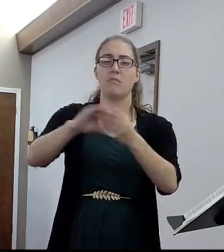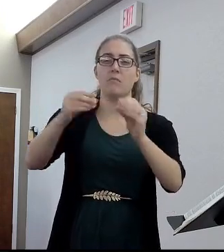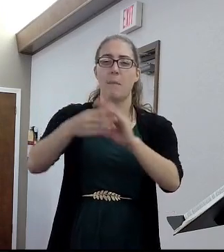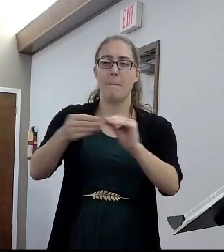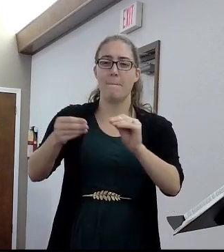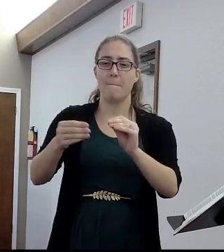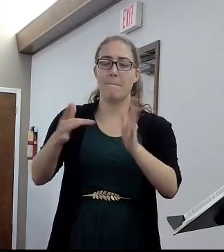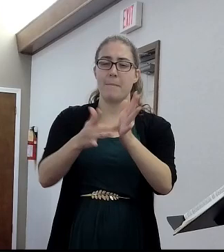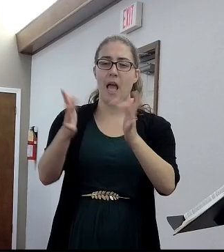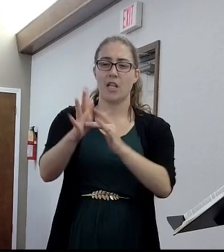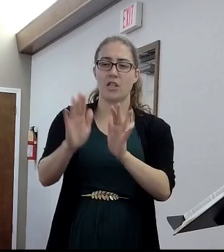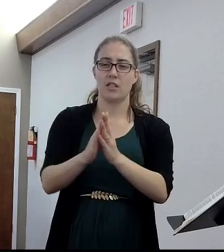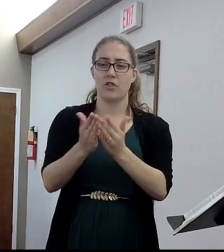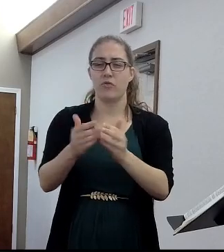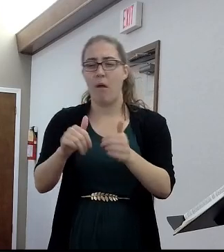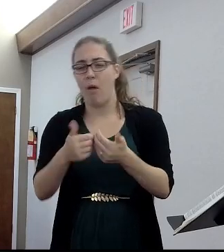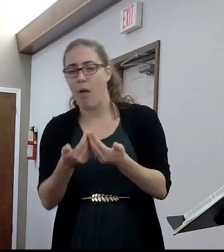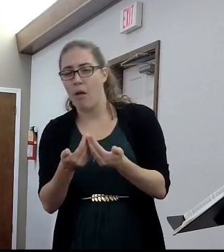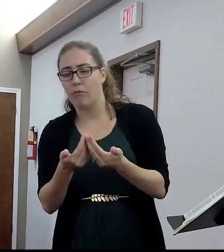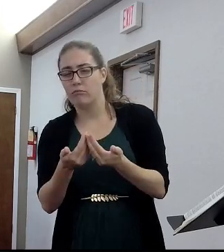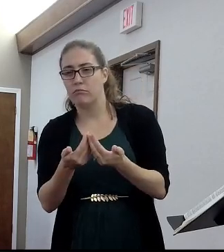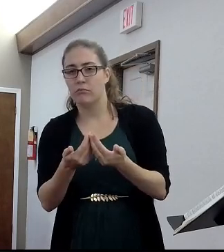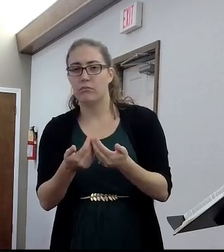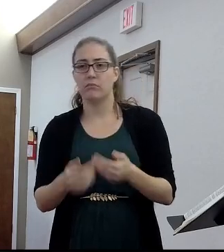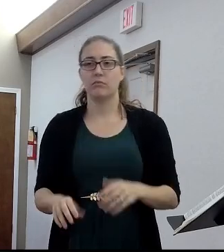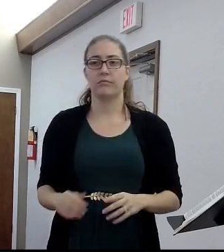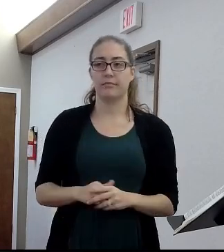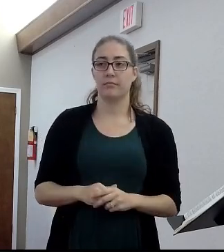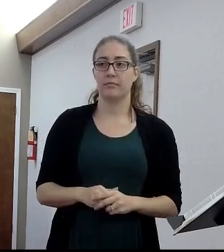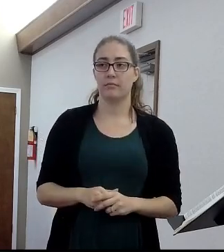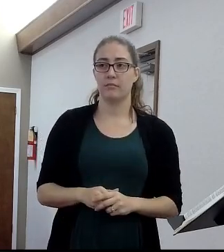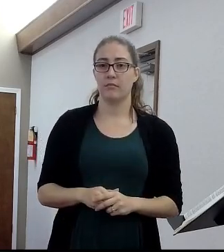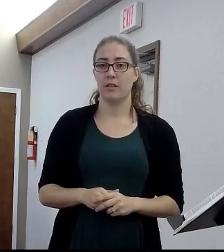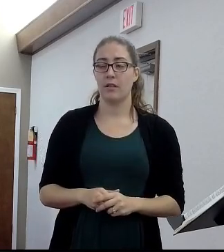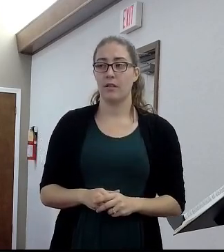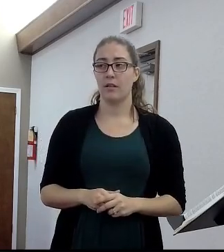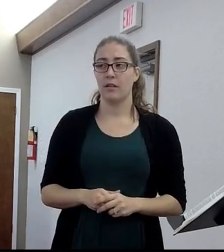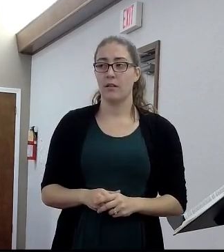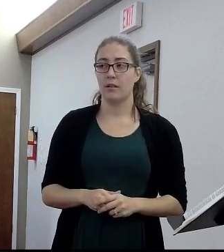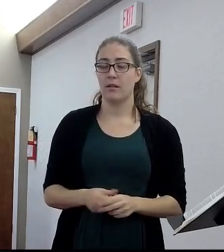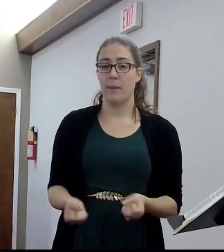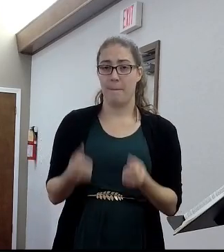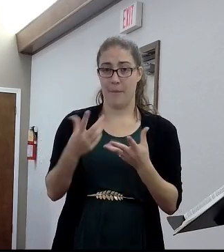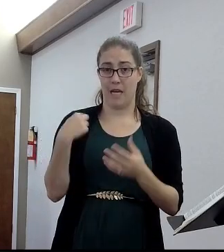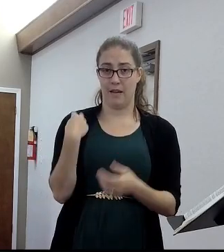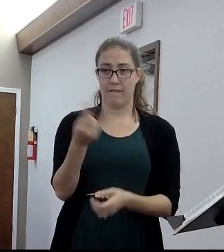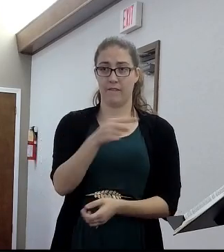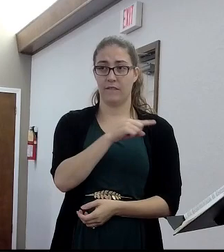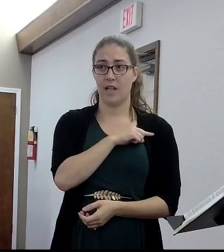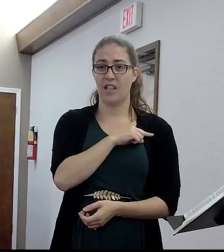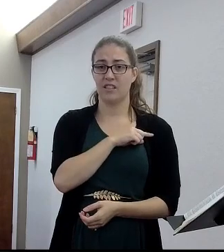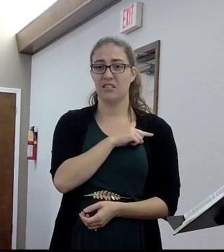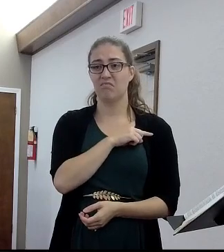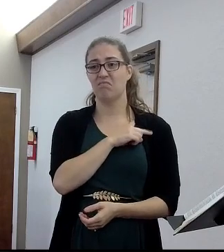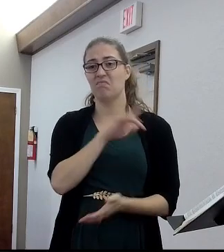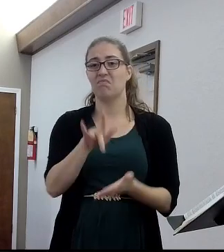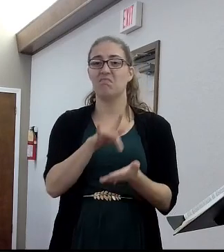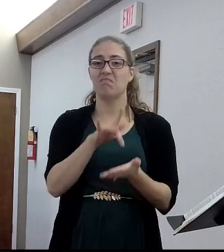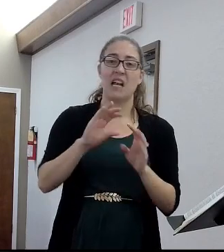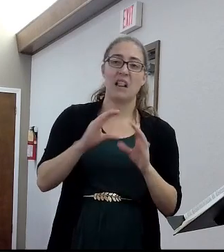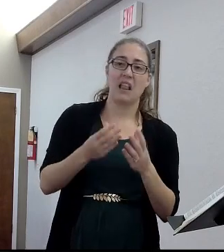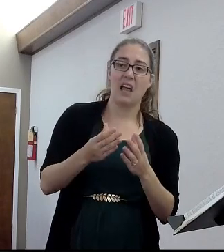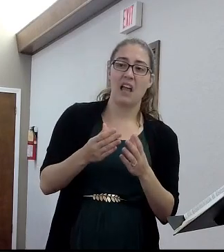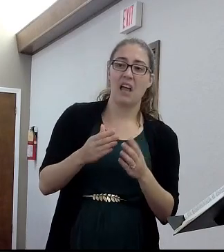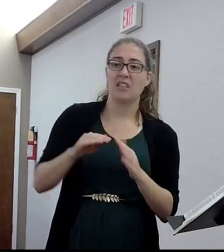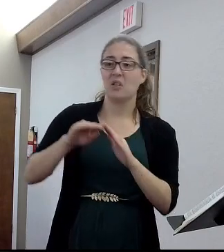where would I fit in? Because a lot of times, we make an erroneous idea because we kind of live in the lower, many of us are kind of middle class, lower middle middle class.